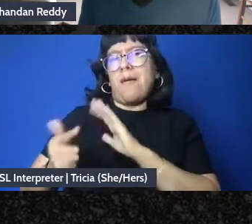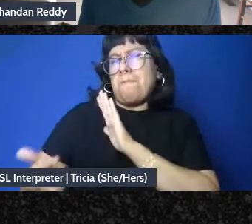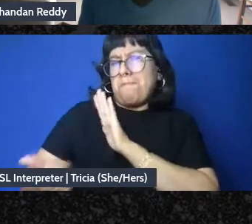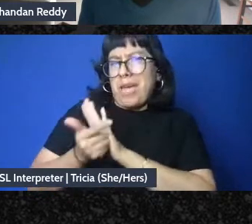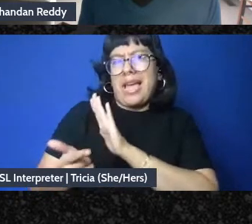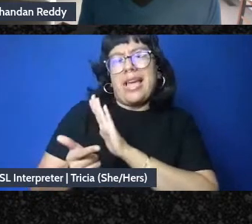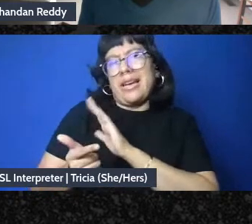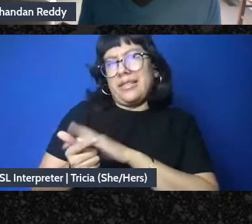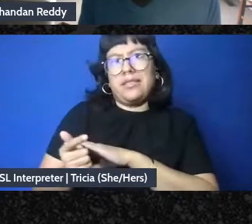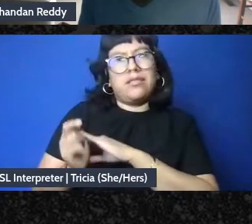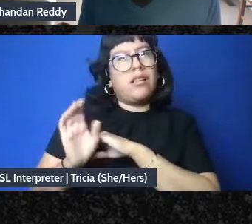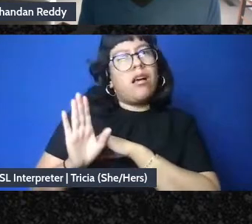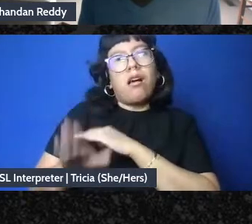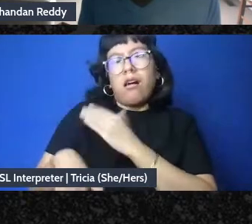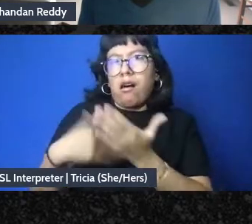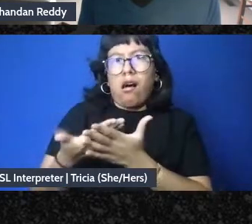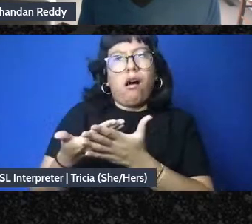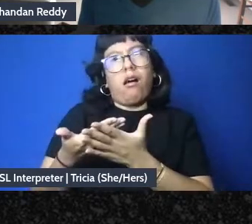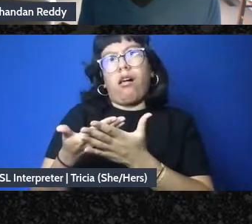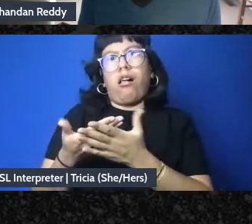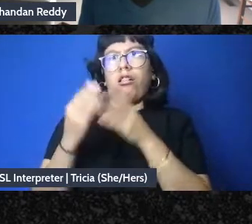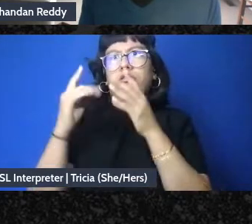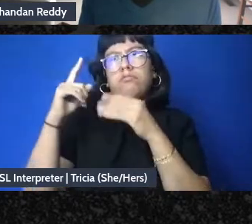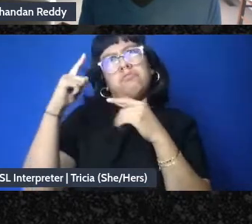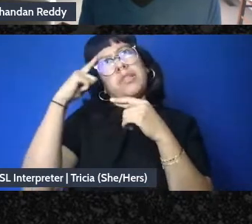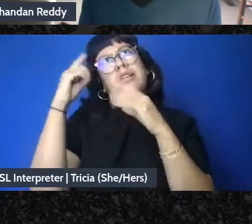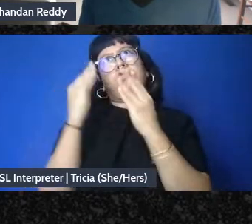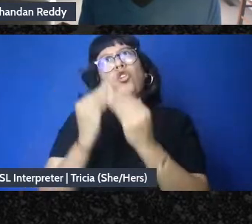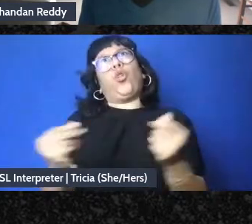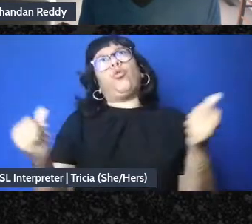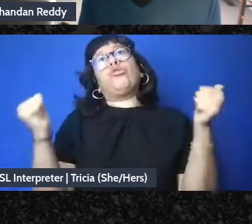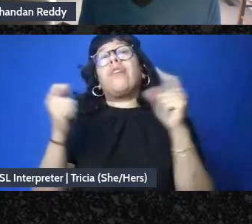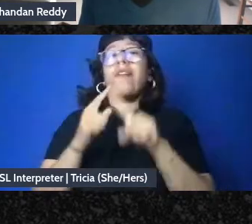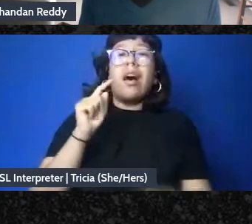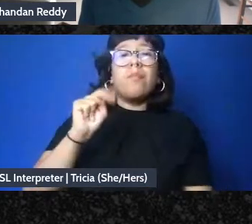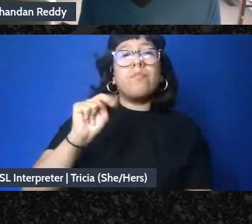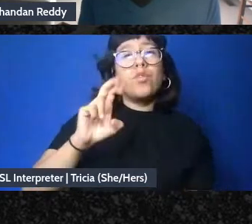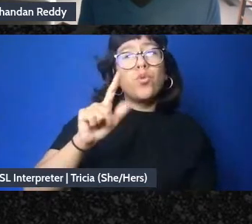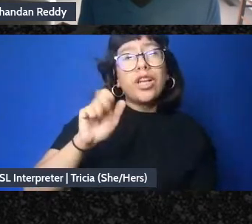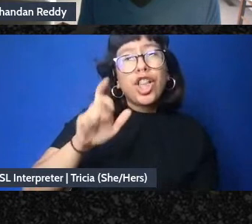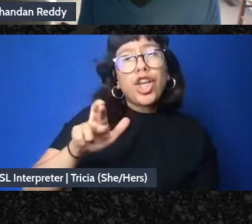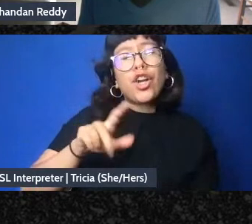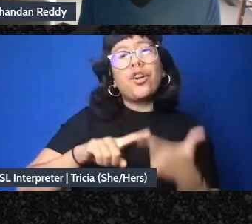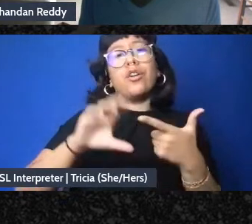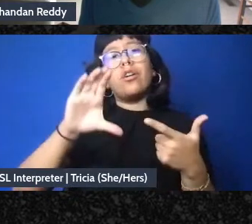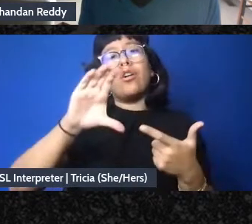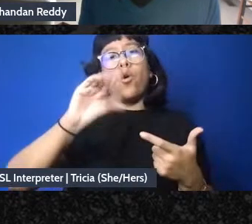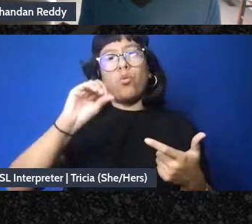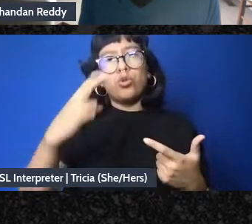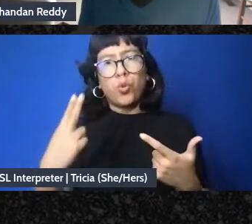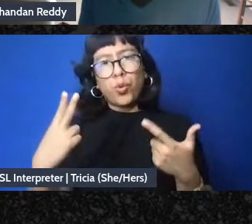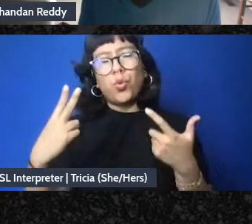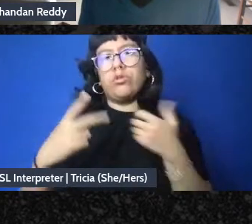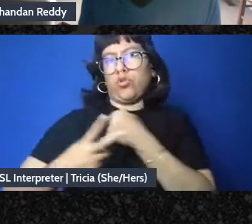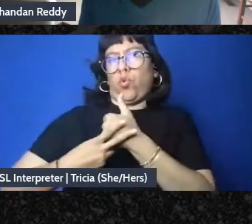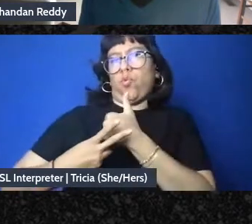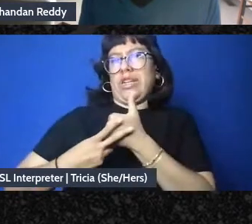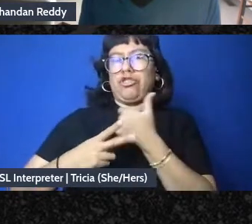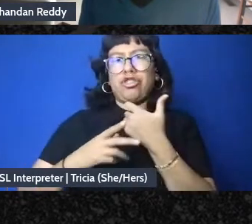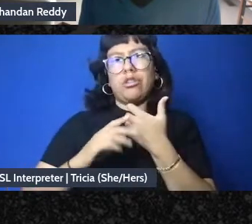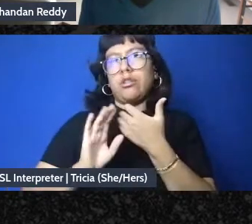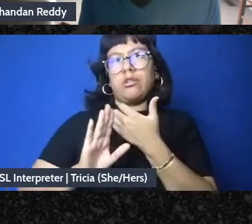solution funding for every false solution that you could name from nuclear to carbon capture and storage it it